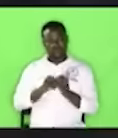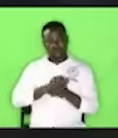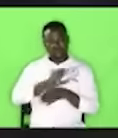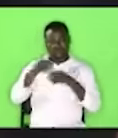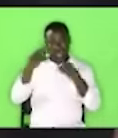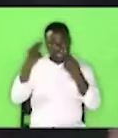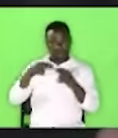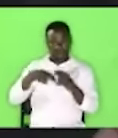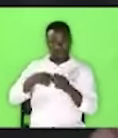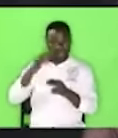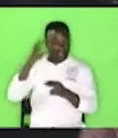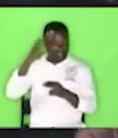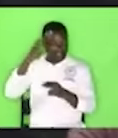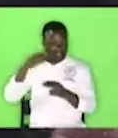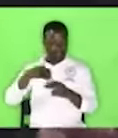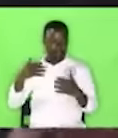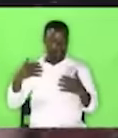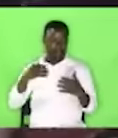One,